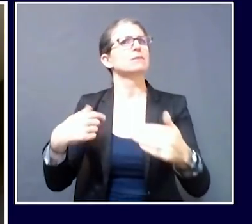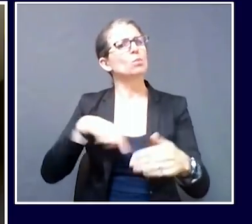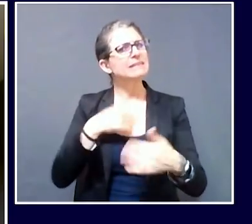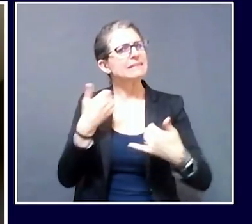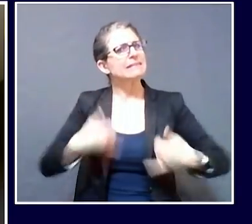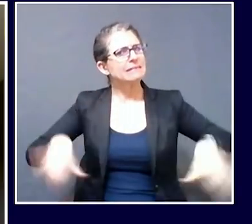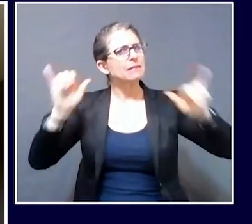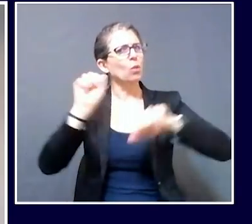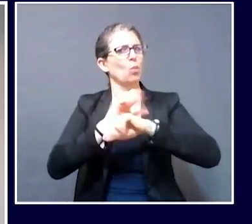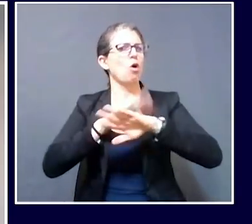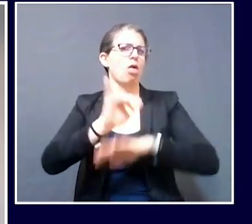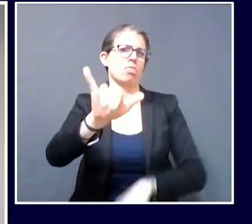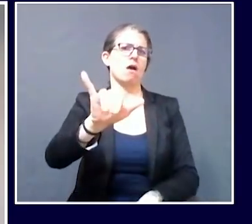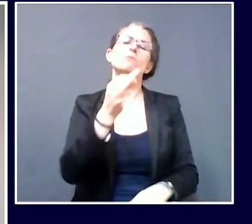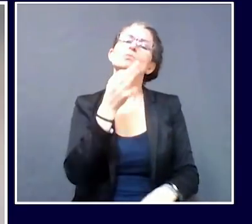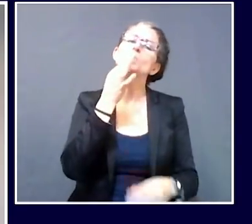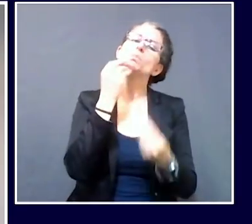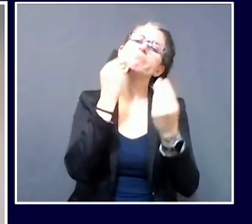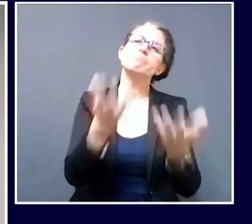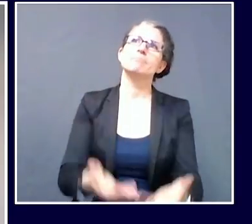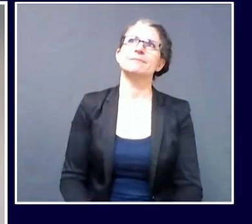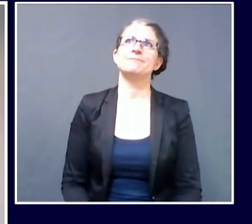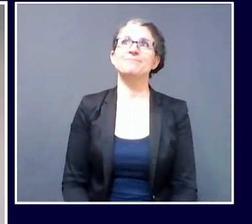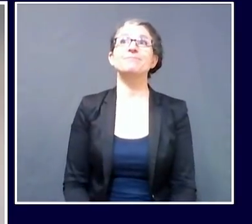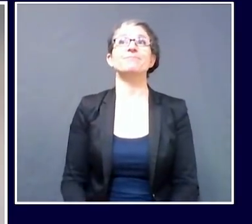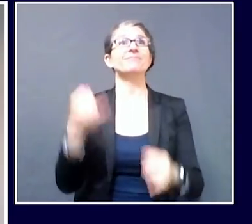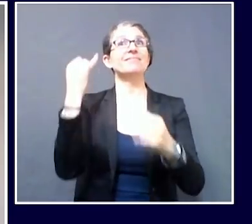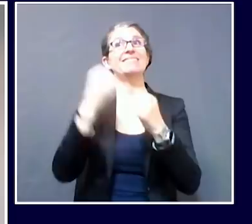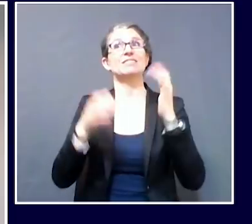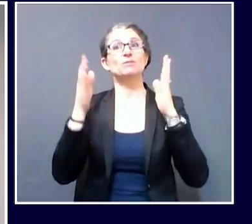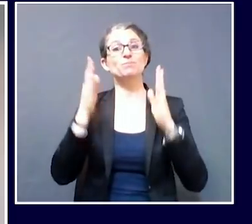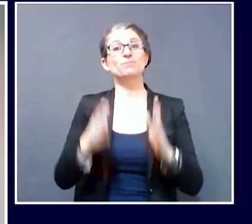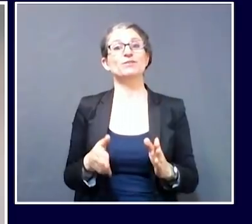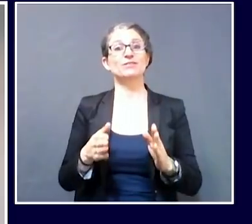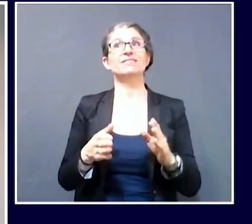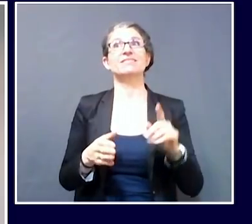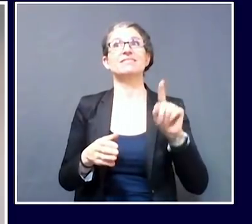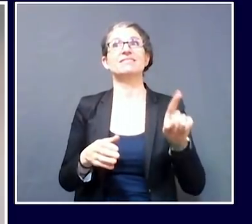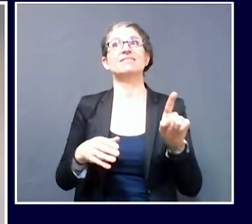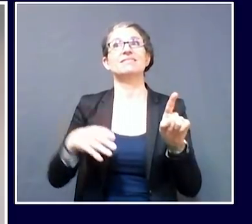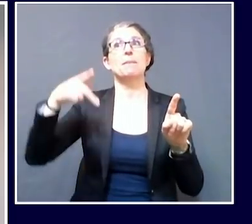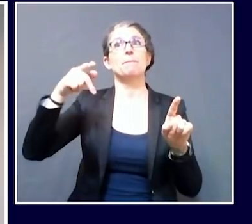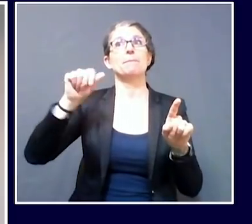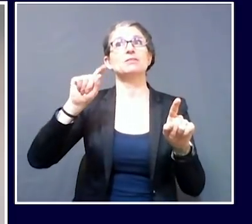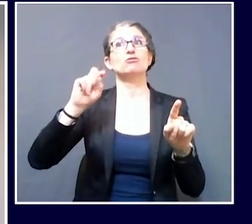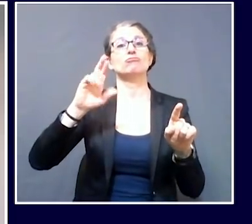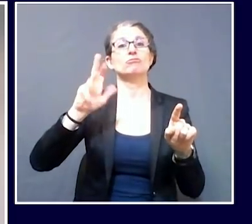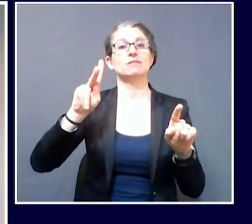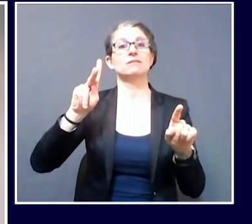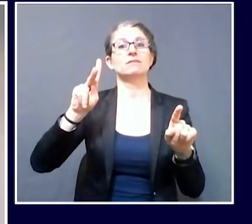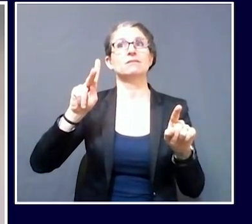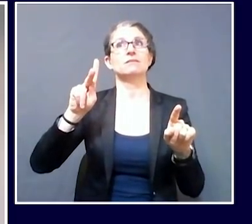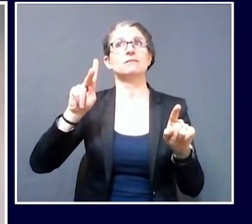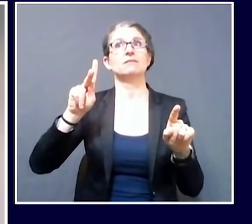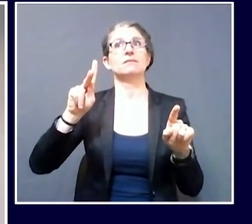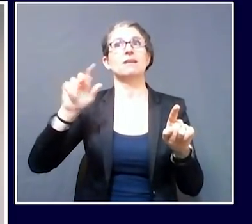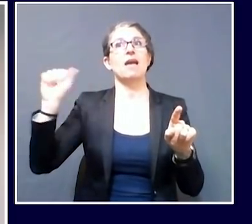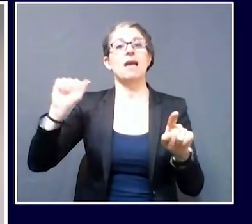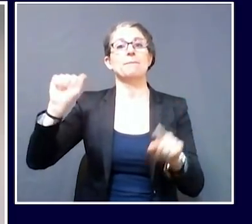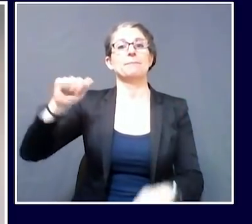Thanks, Randy. And the last question for this afternoon goes to Patrick Whittle from the AP. Yeah, thank you very much.